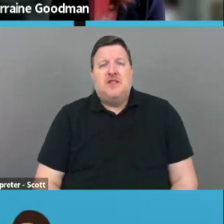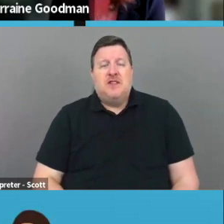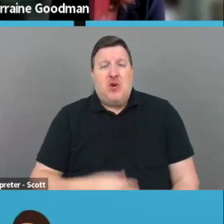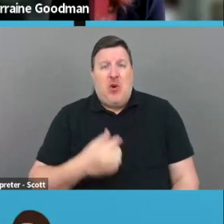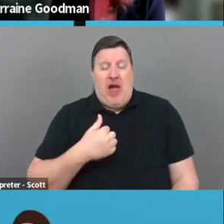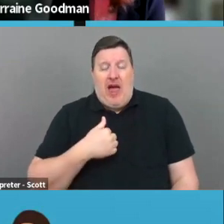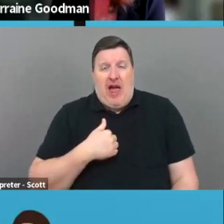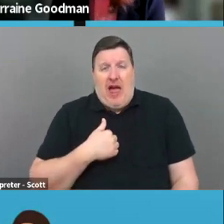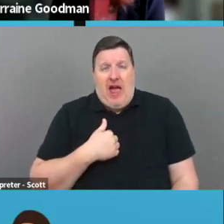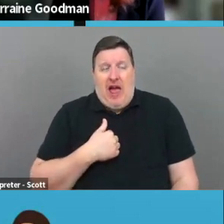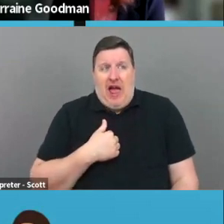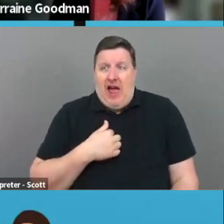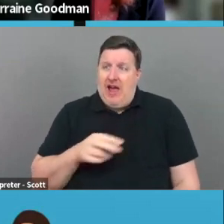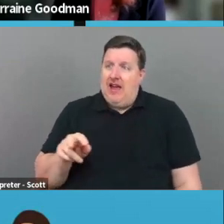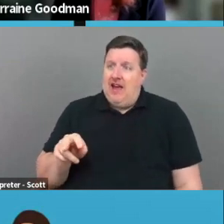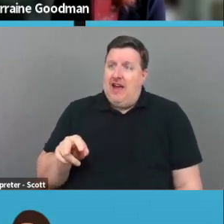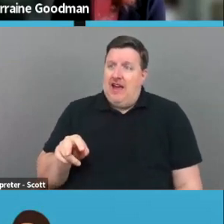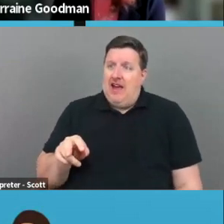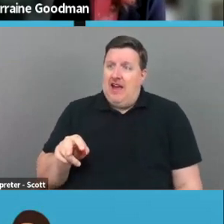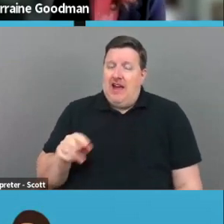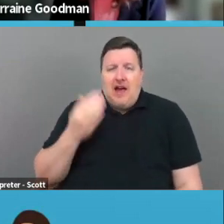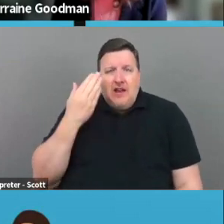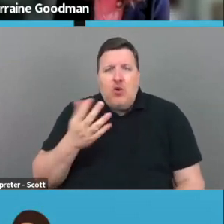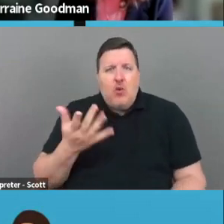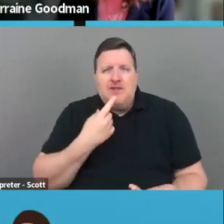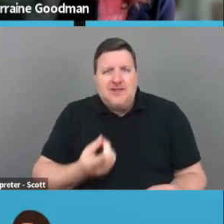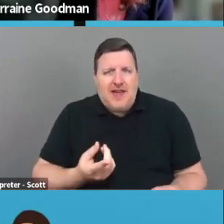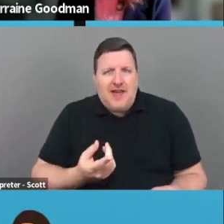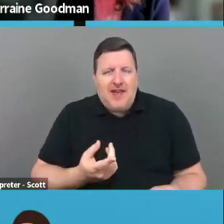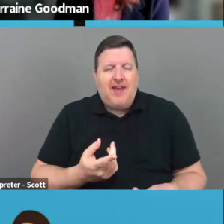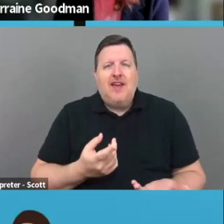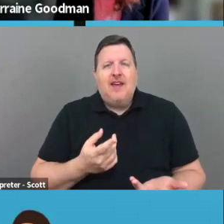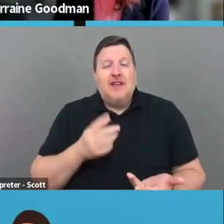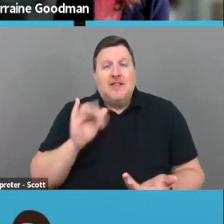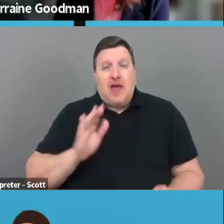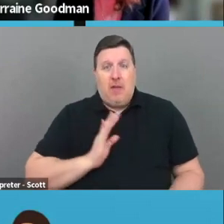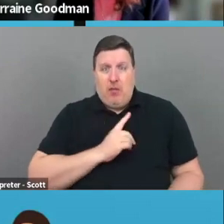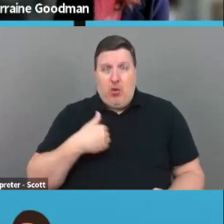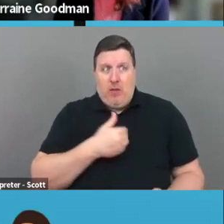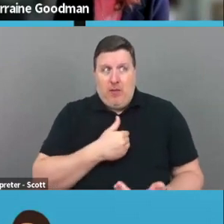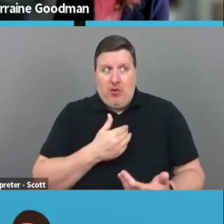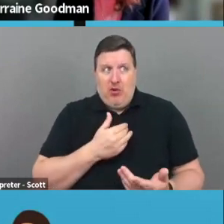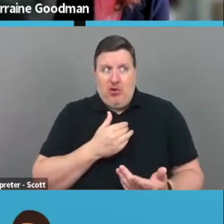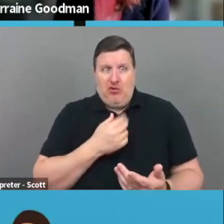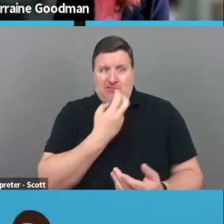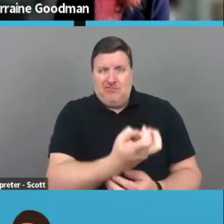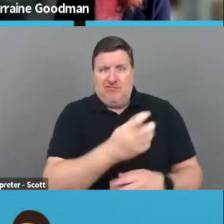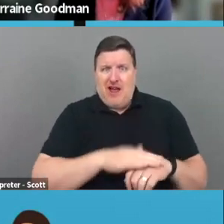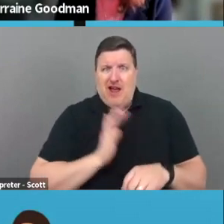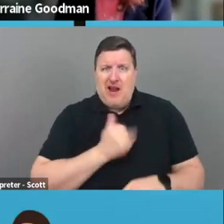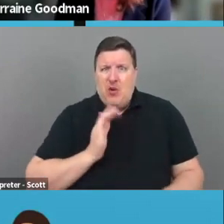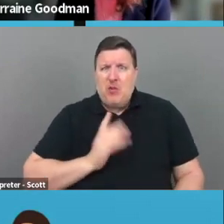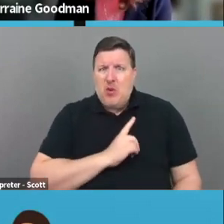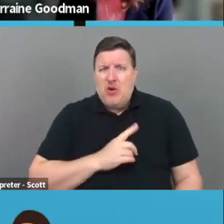I kind of didn't know what to say at that point because that board member had been on our board for eight